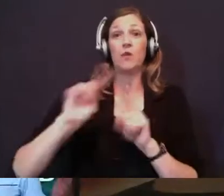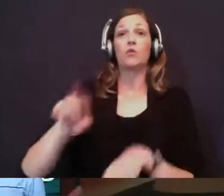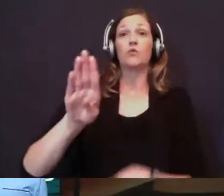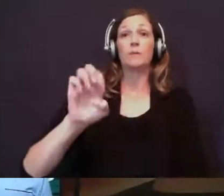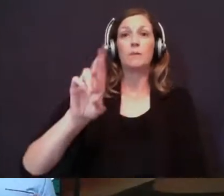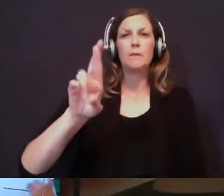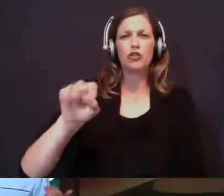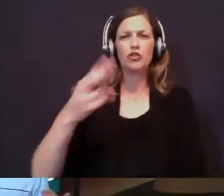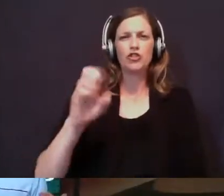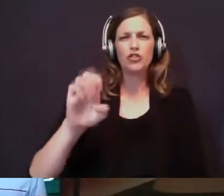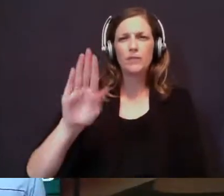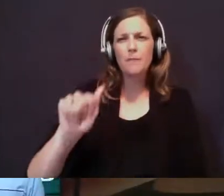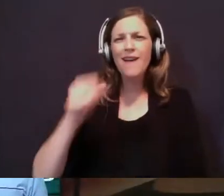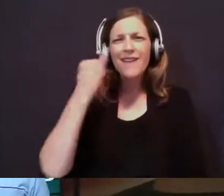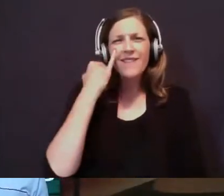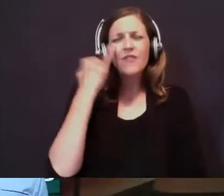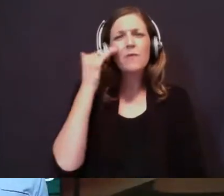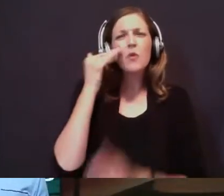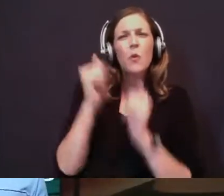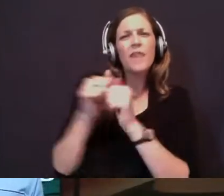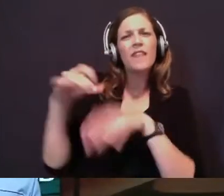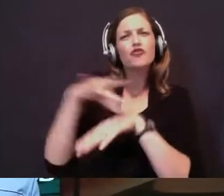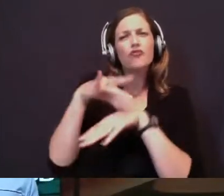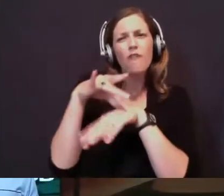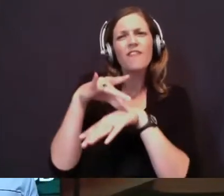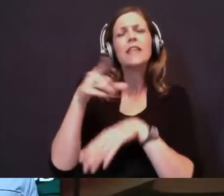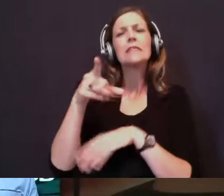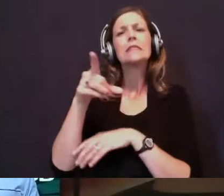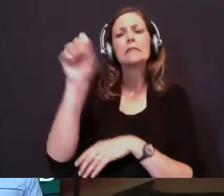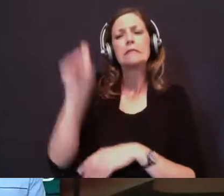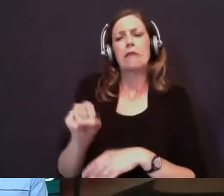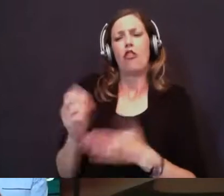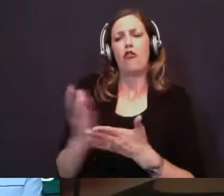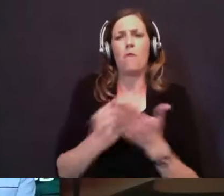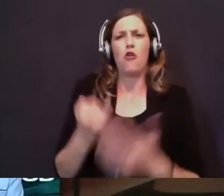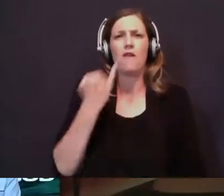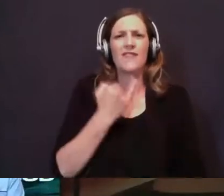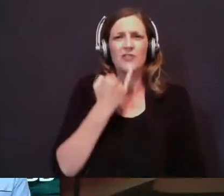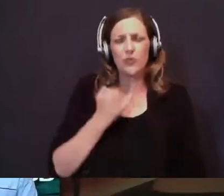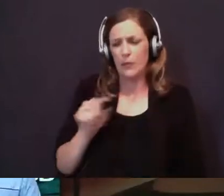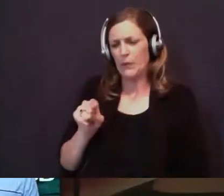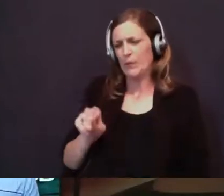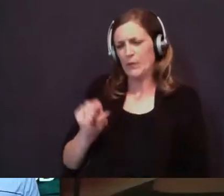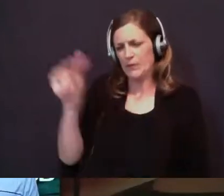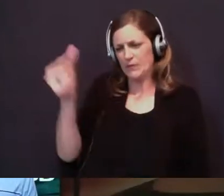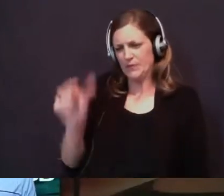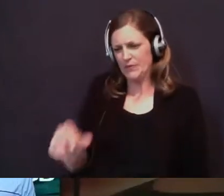If you're familiar with the geography of Israel, Beersheba is the southern tip of Israel. Throughout the Old Testament, sometimes people refer to